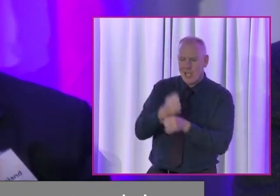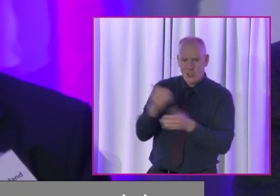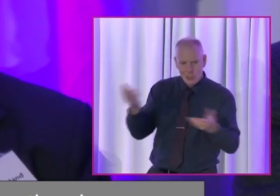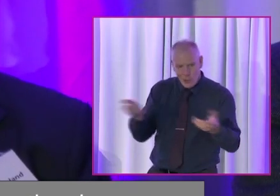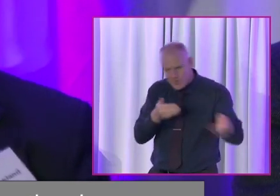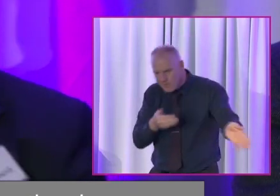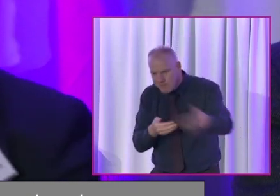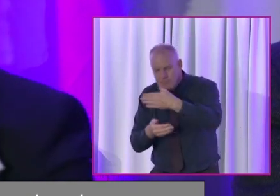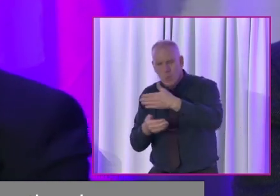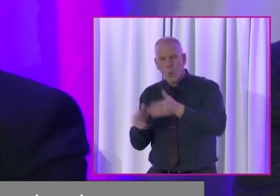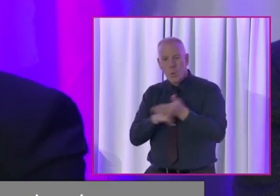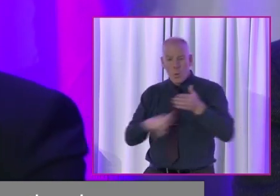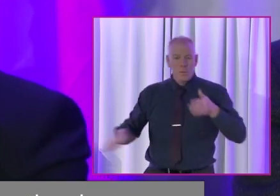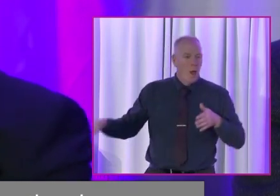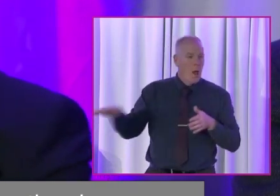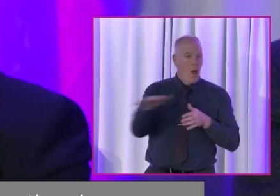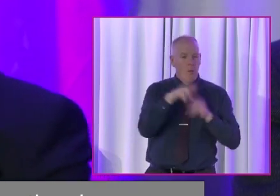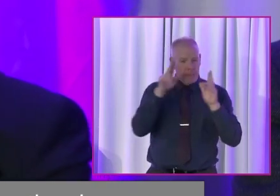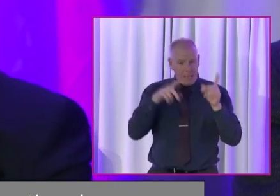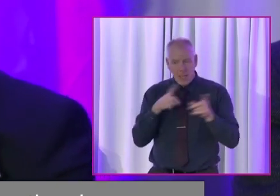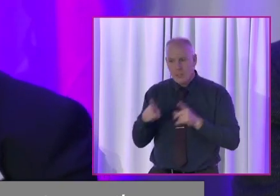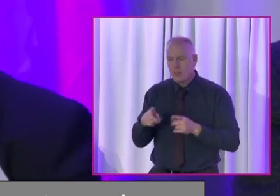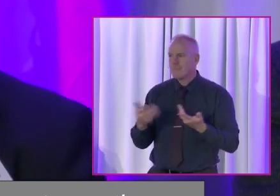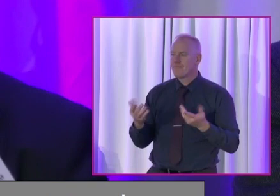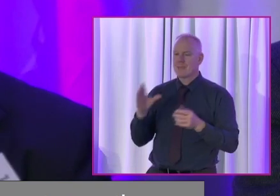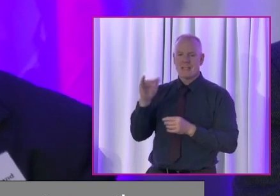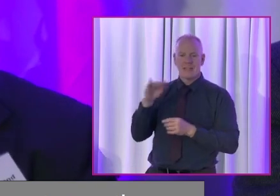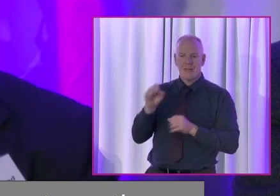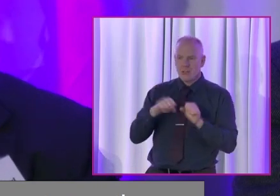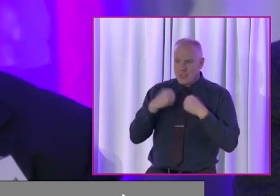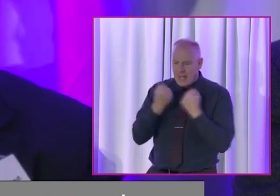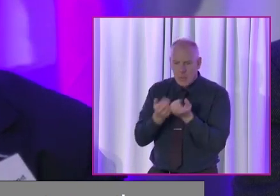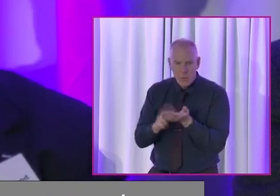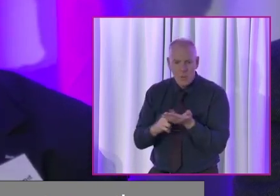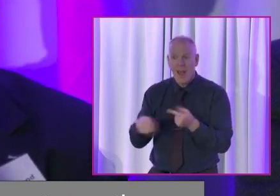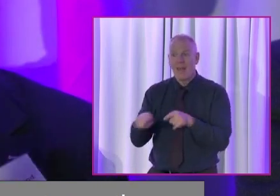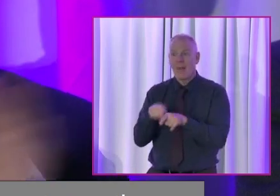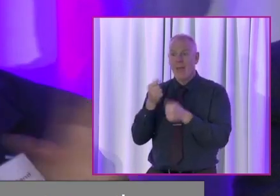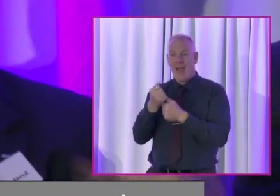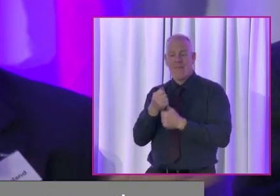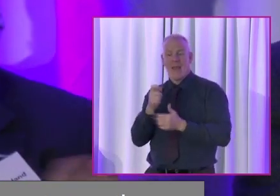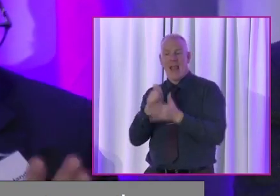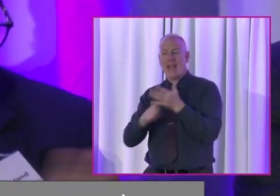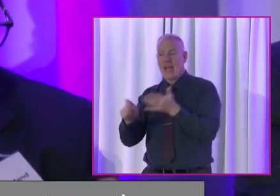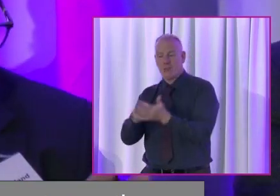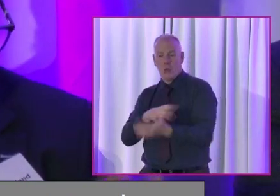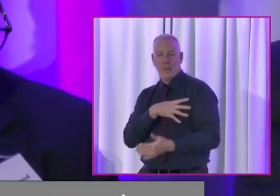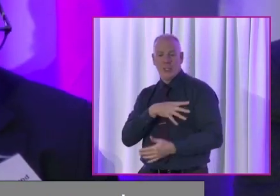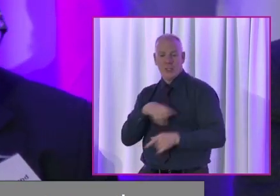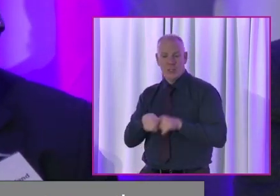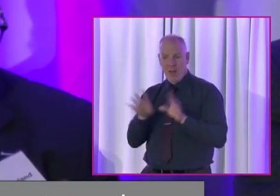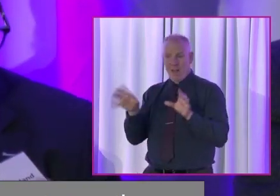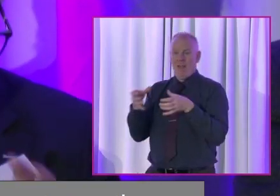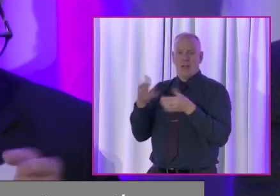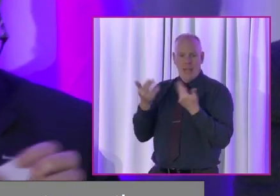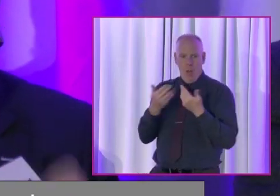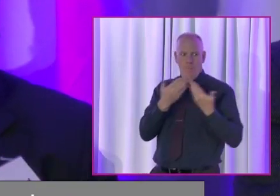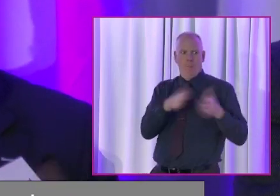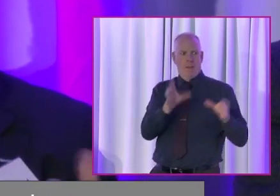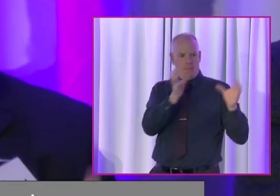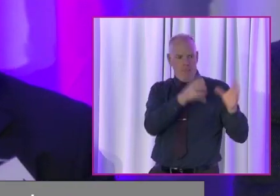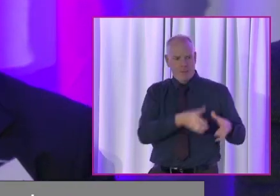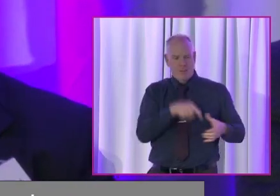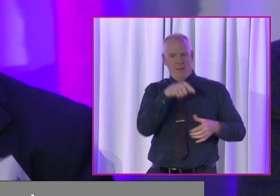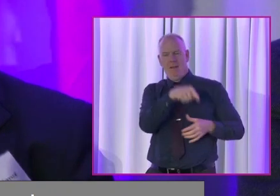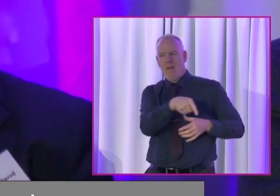We have to use them all. We have to use civil society. And then we have an electoral commission. We have lots of different public bodies. We